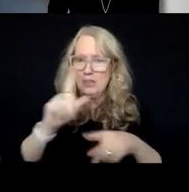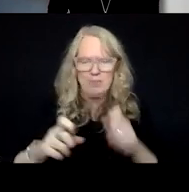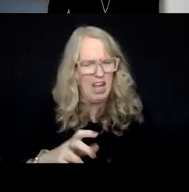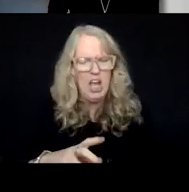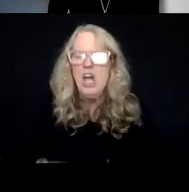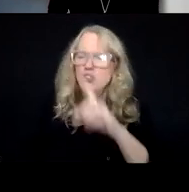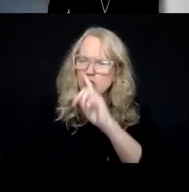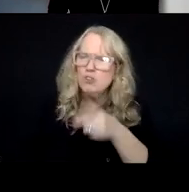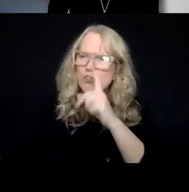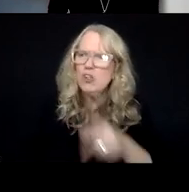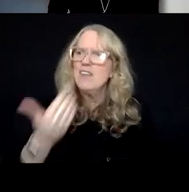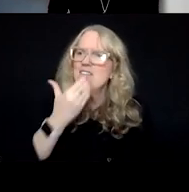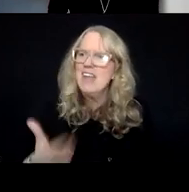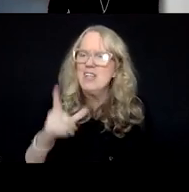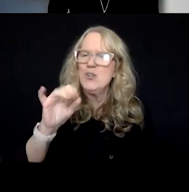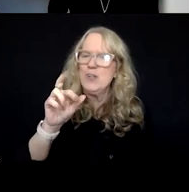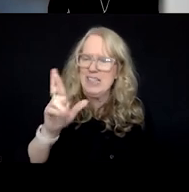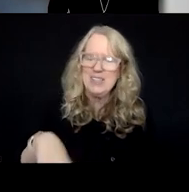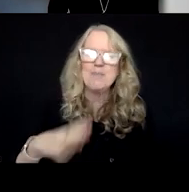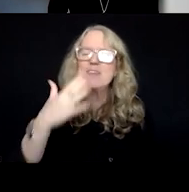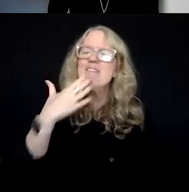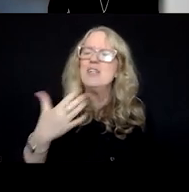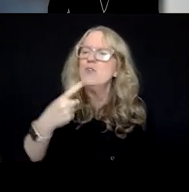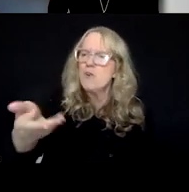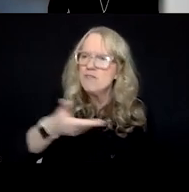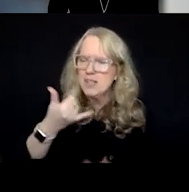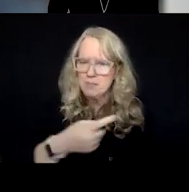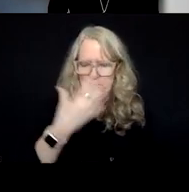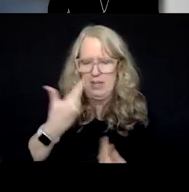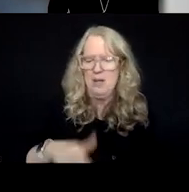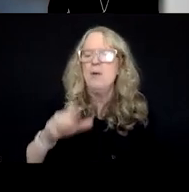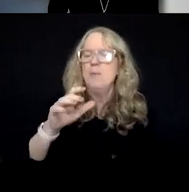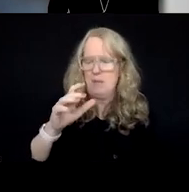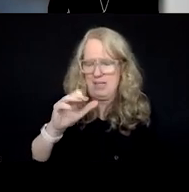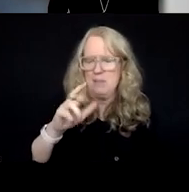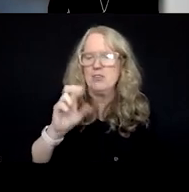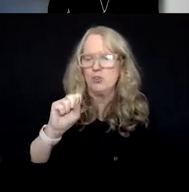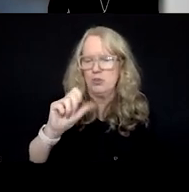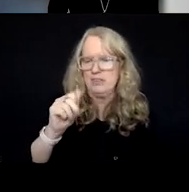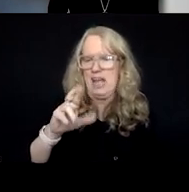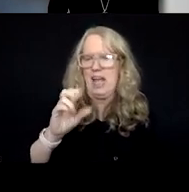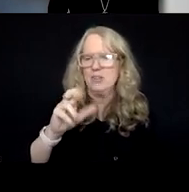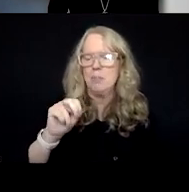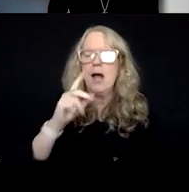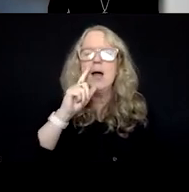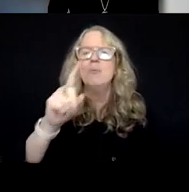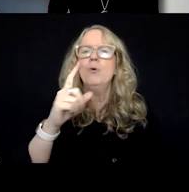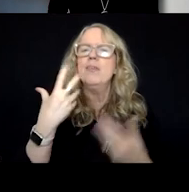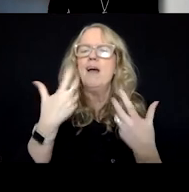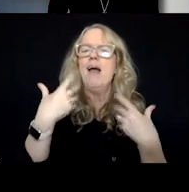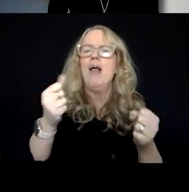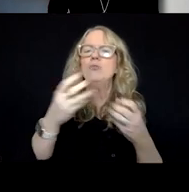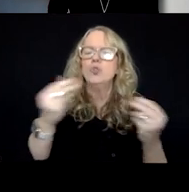Sure, absolutely. Thank you, Lindsay. And thank you for inviting me. My name is Chris Santisaro. I'm with Connections Health Solutions. I'm our vice